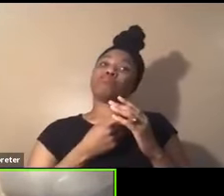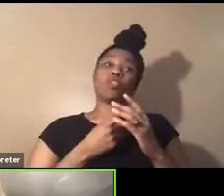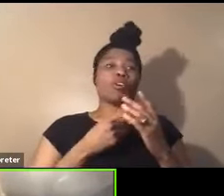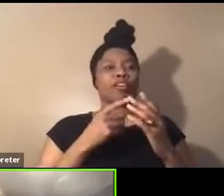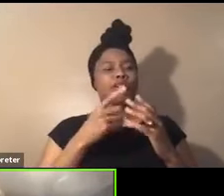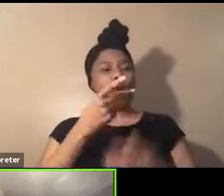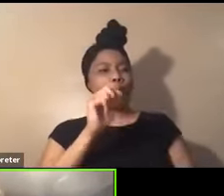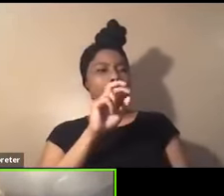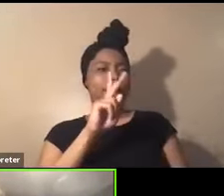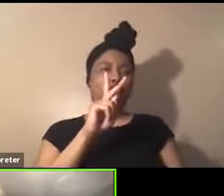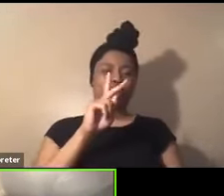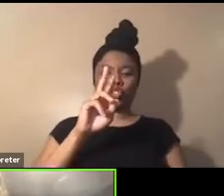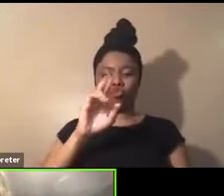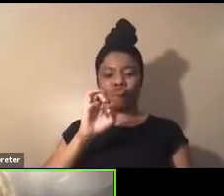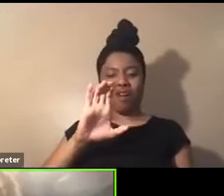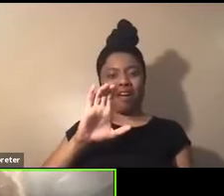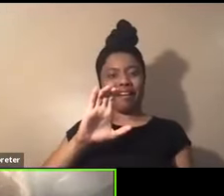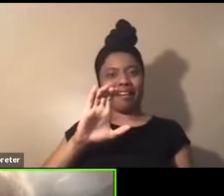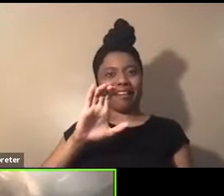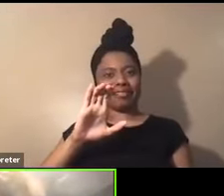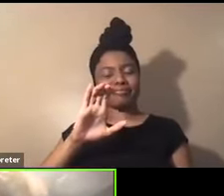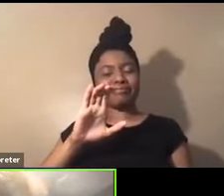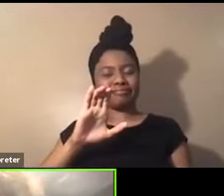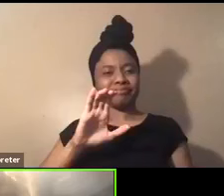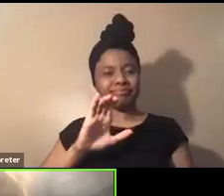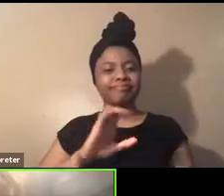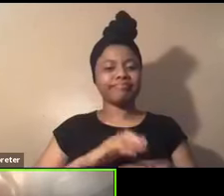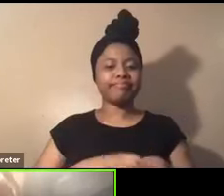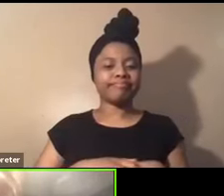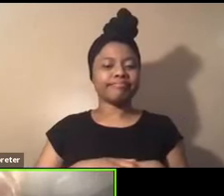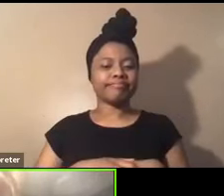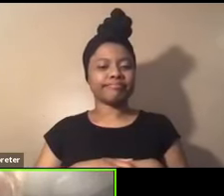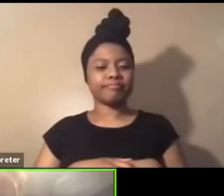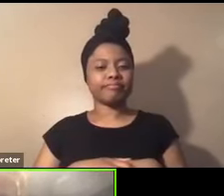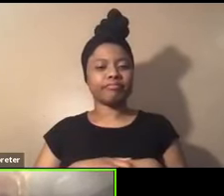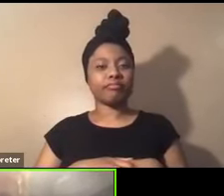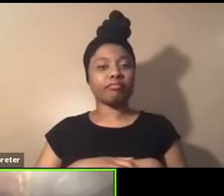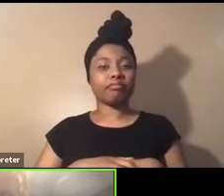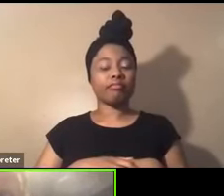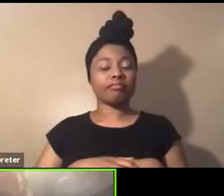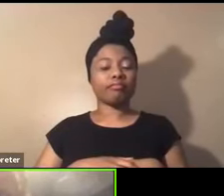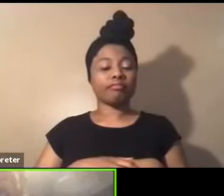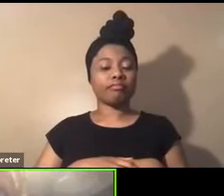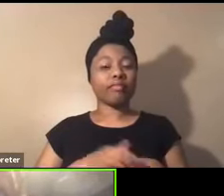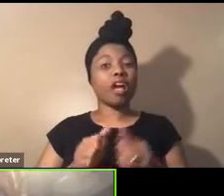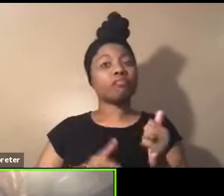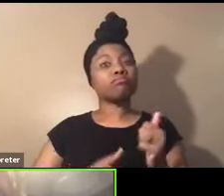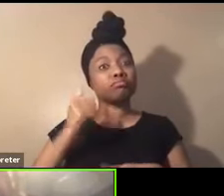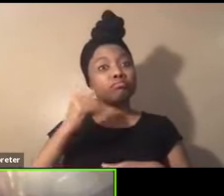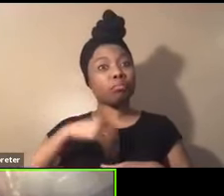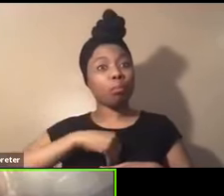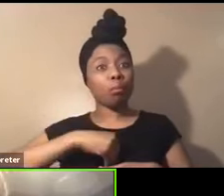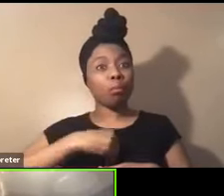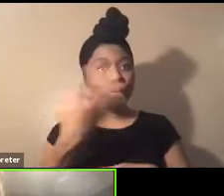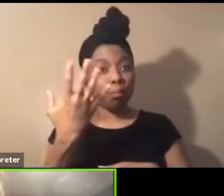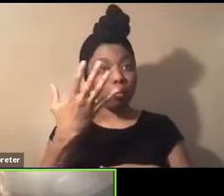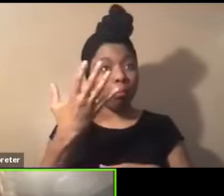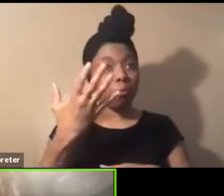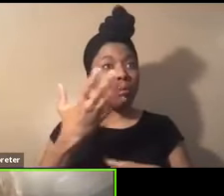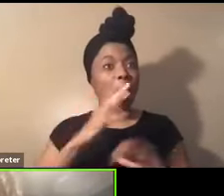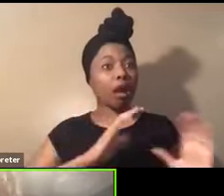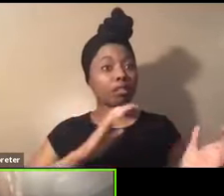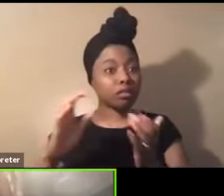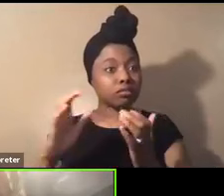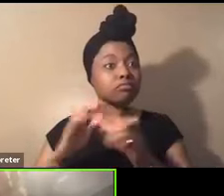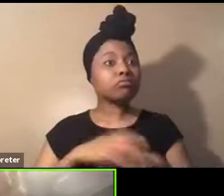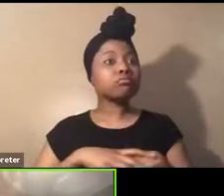I had a very much, um, um, it was a predominantly, um, a white, um, classes. I was